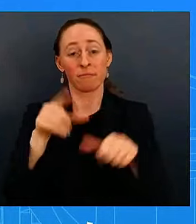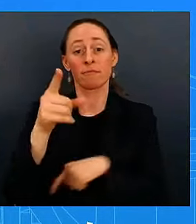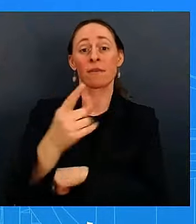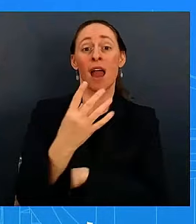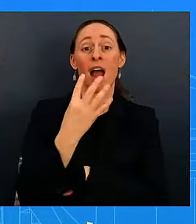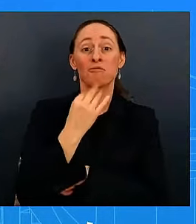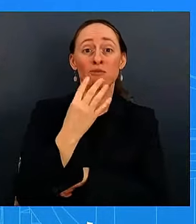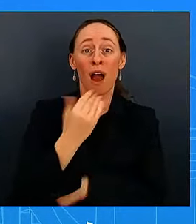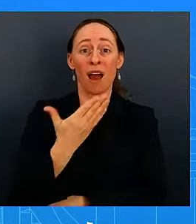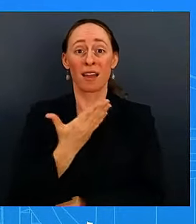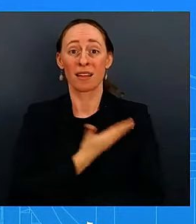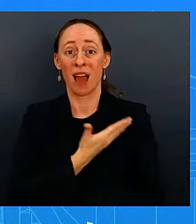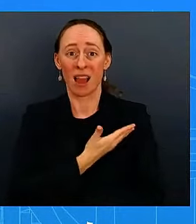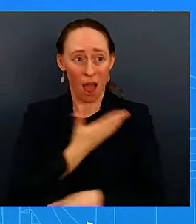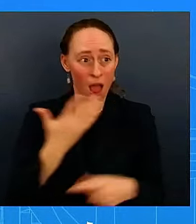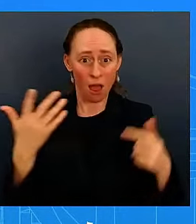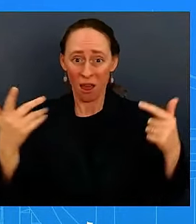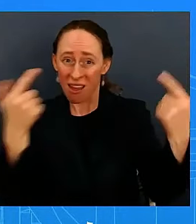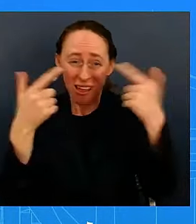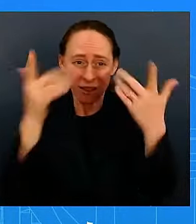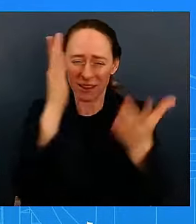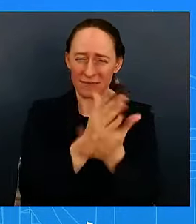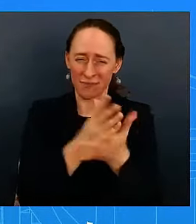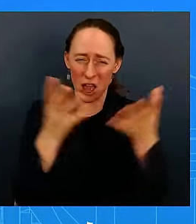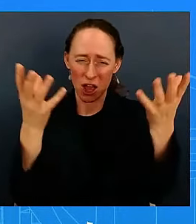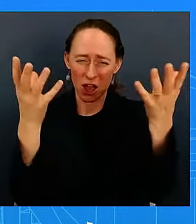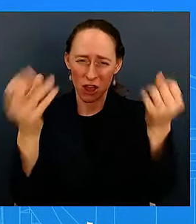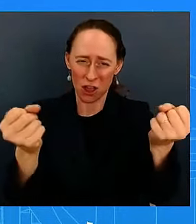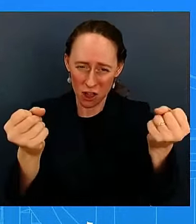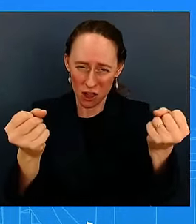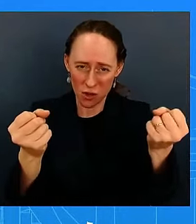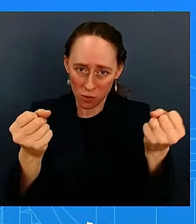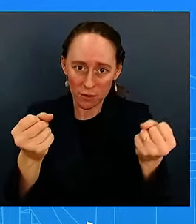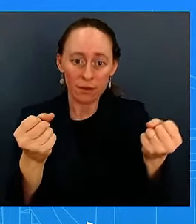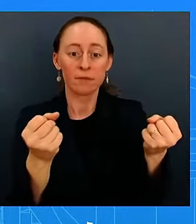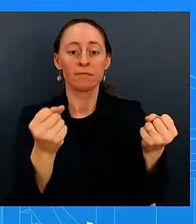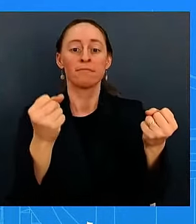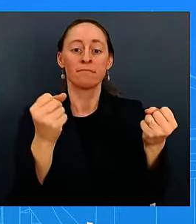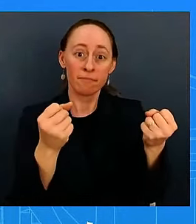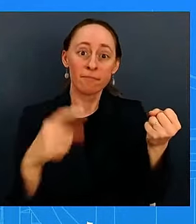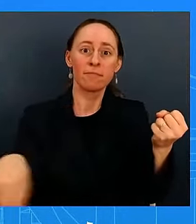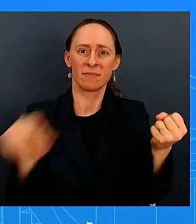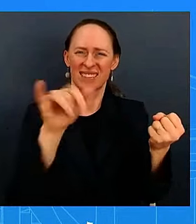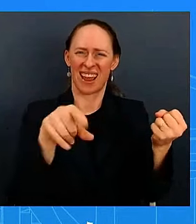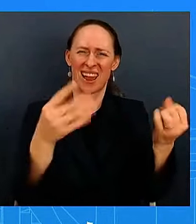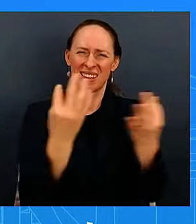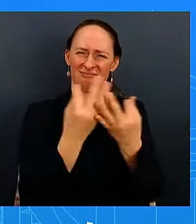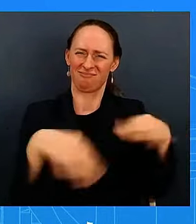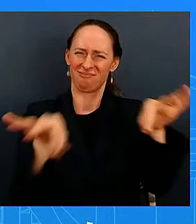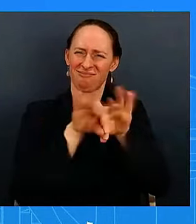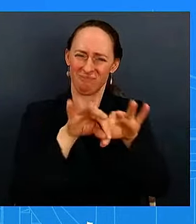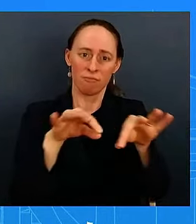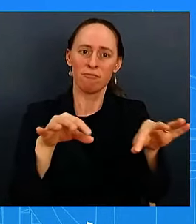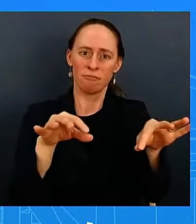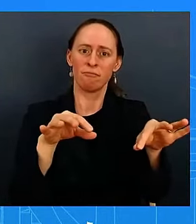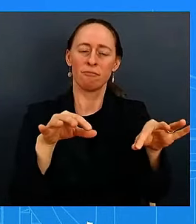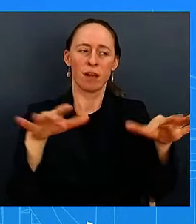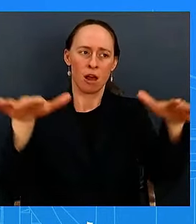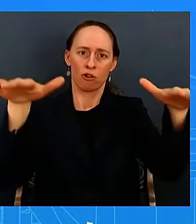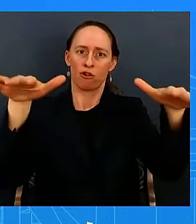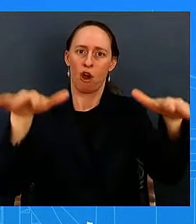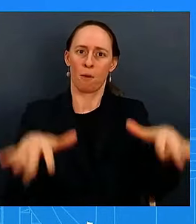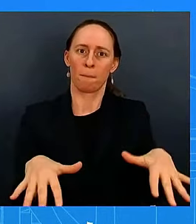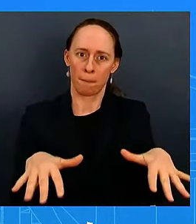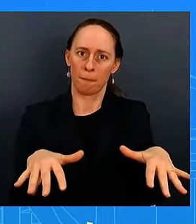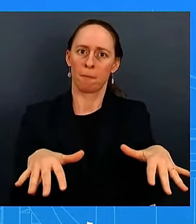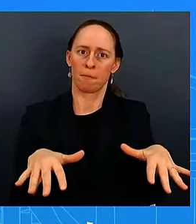the way forward and in um calming and uh lowering the temperature uh there and that's why we've been working